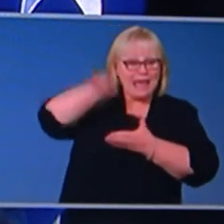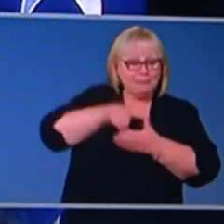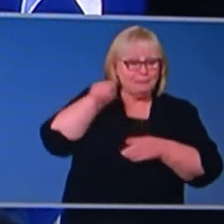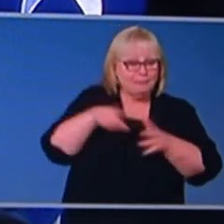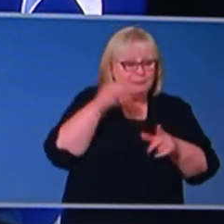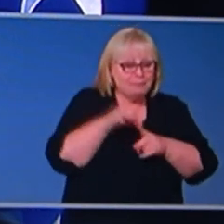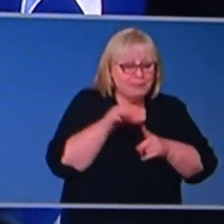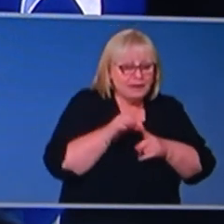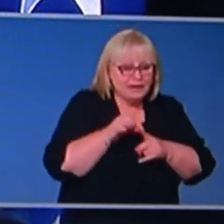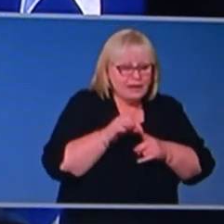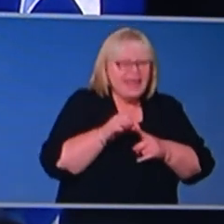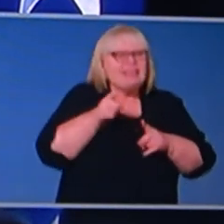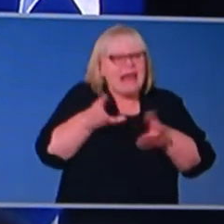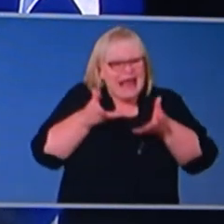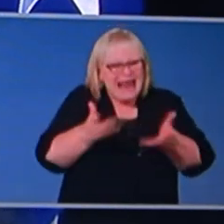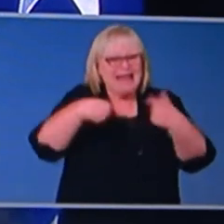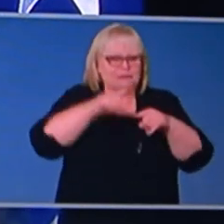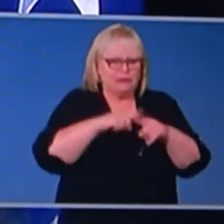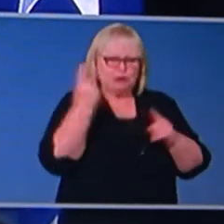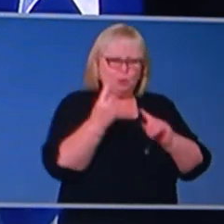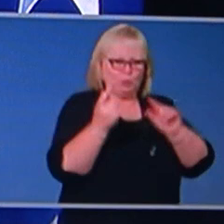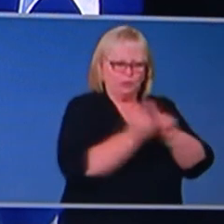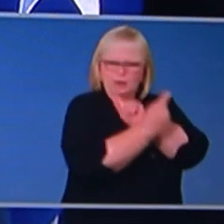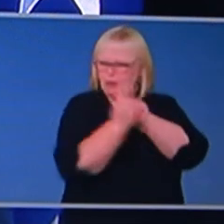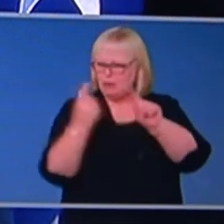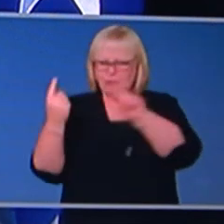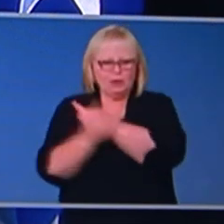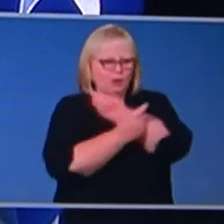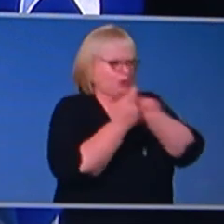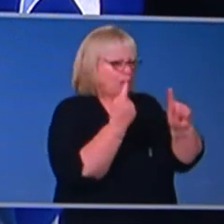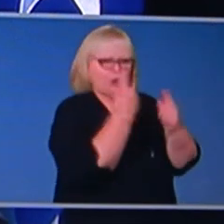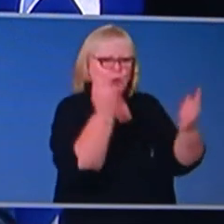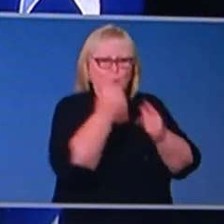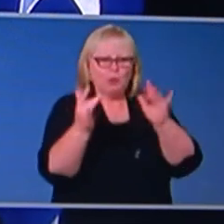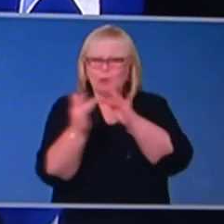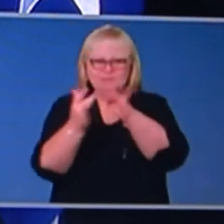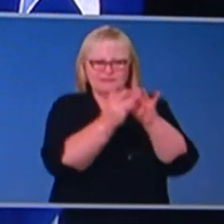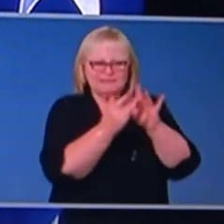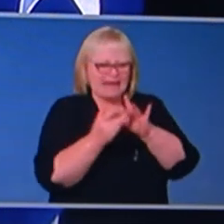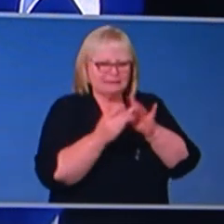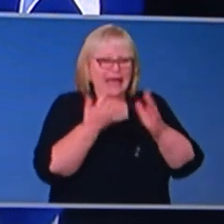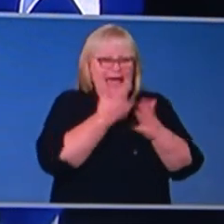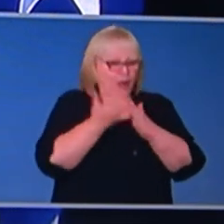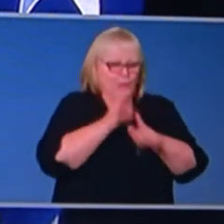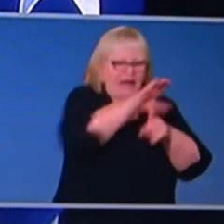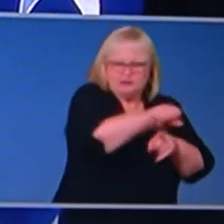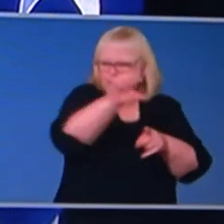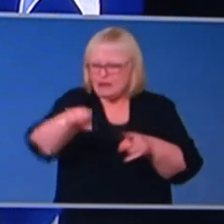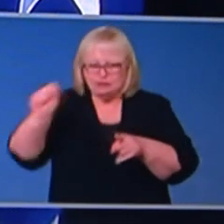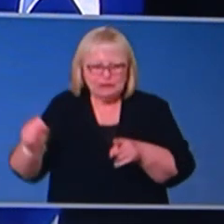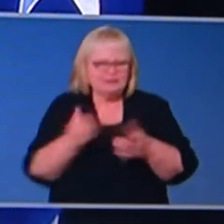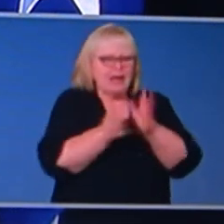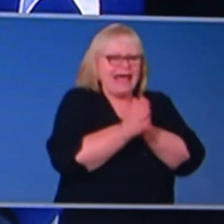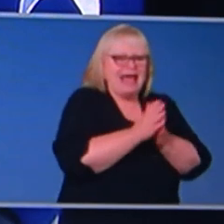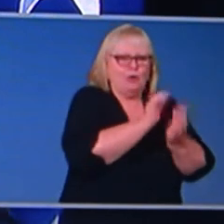us to know who has been in contact, how we can isolate those groups, how we can constrain and constrict